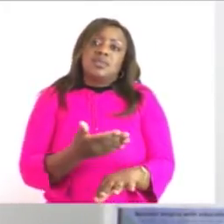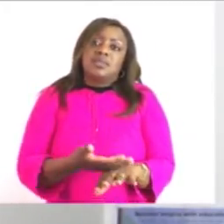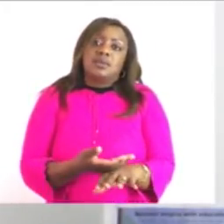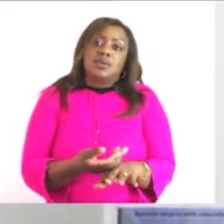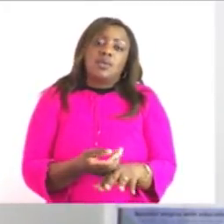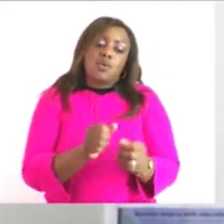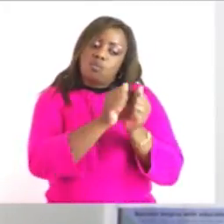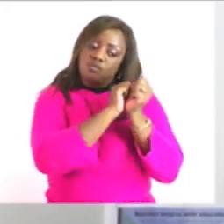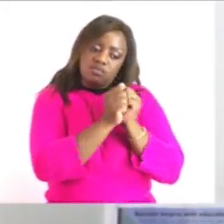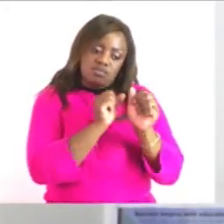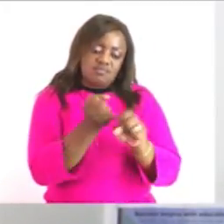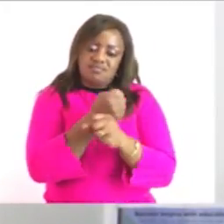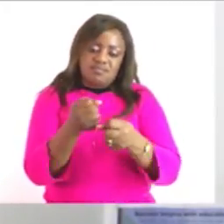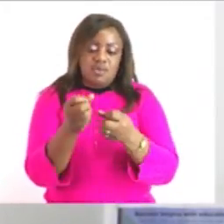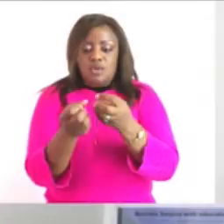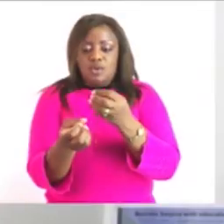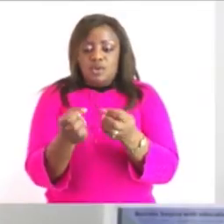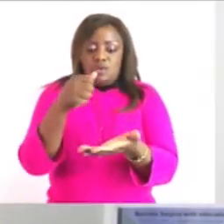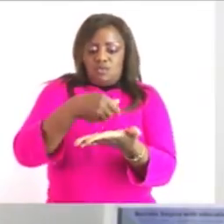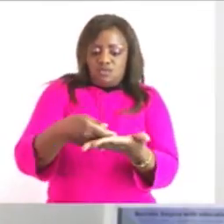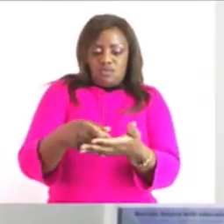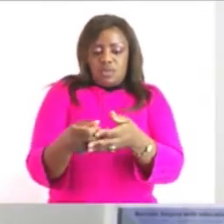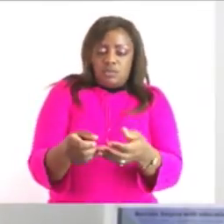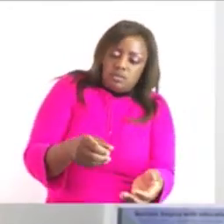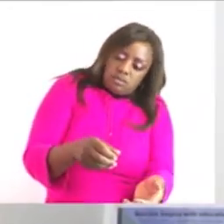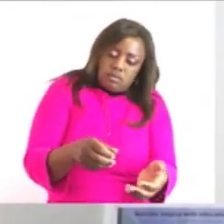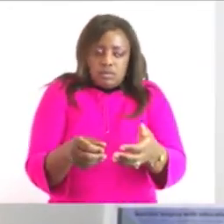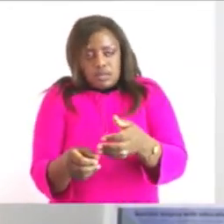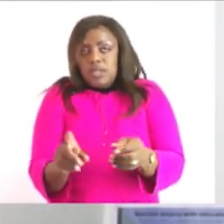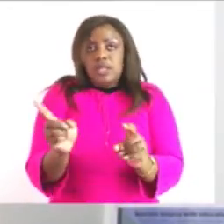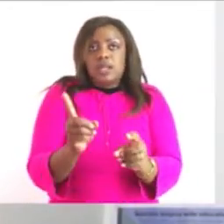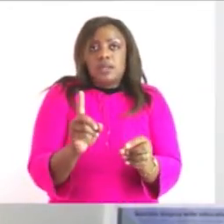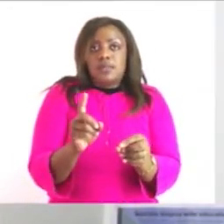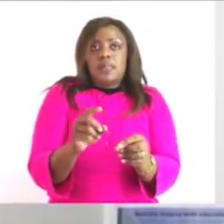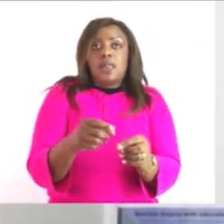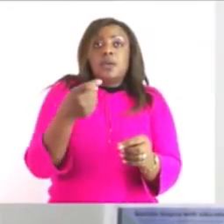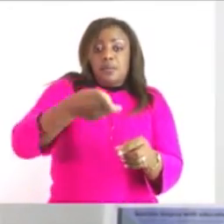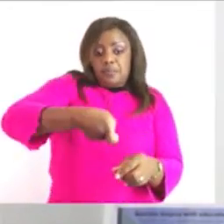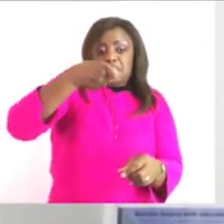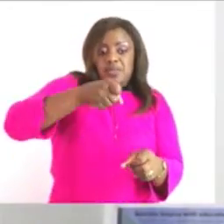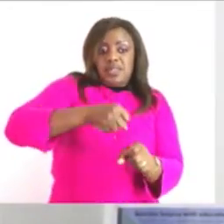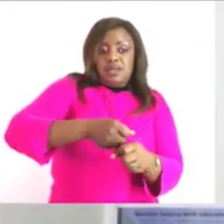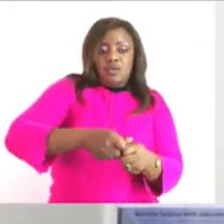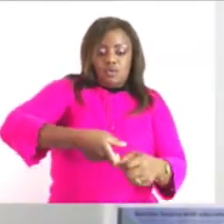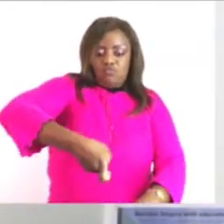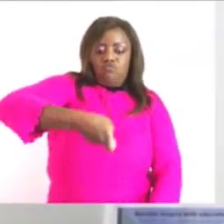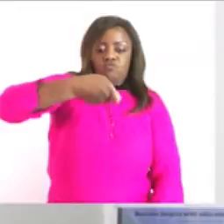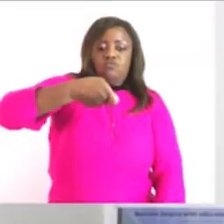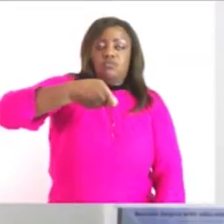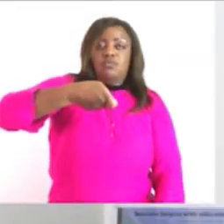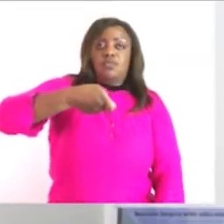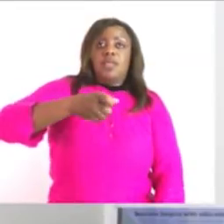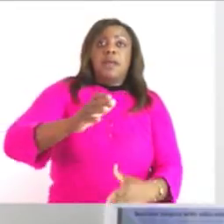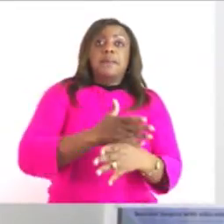for you to make use of you can just hold but it must be on something which is fixed but this is just a demonstration that we